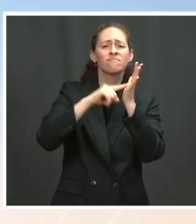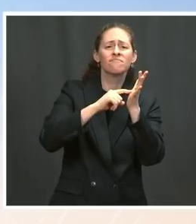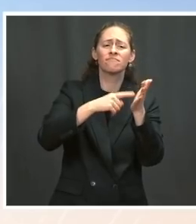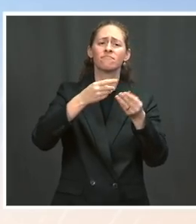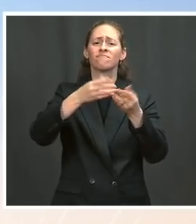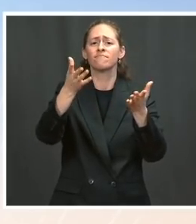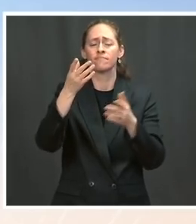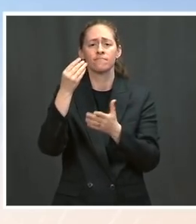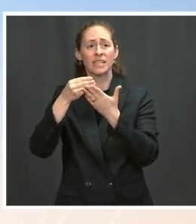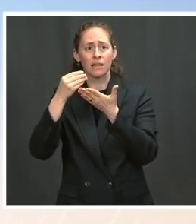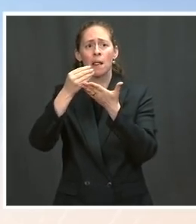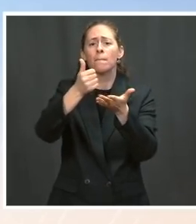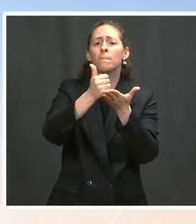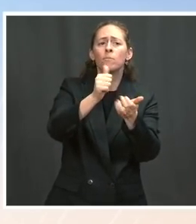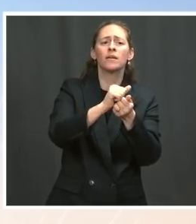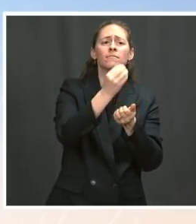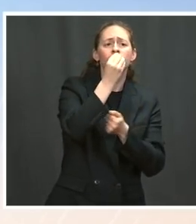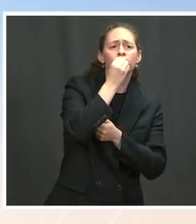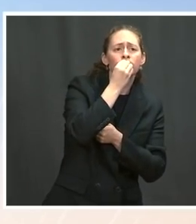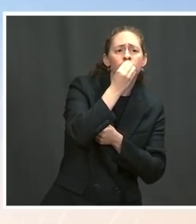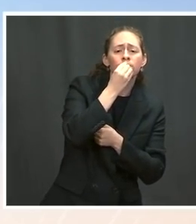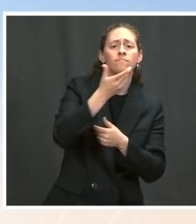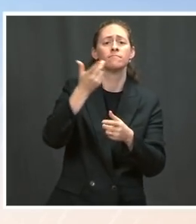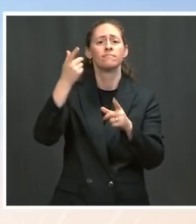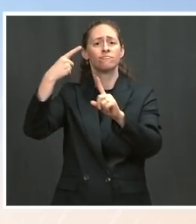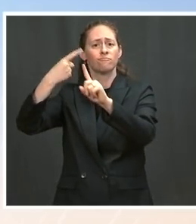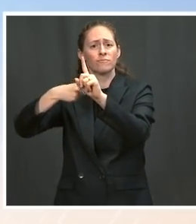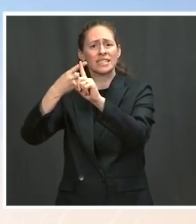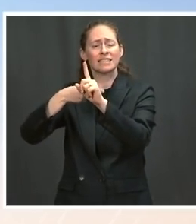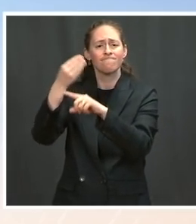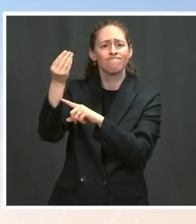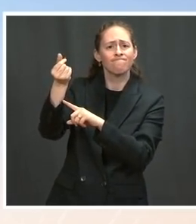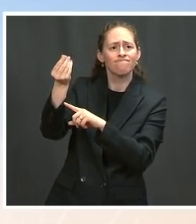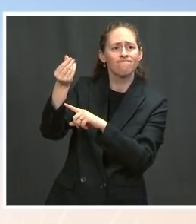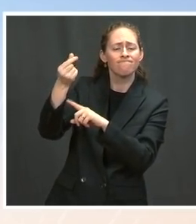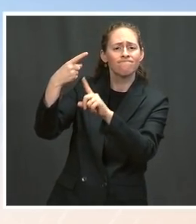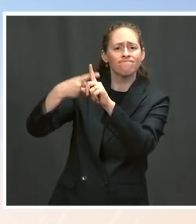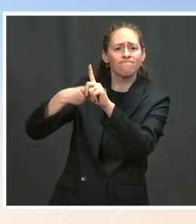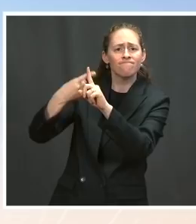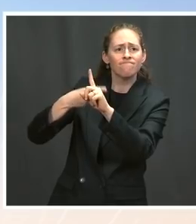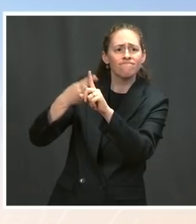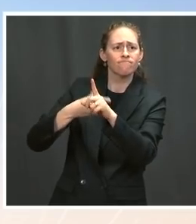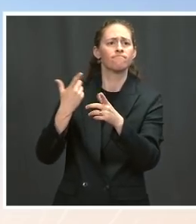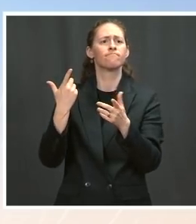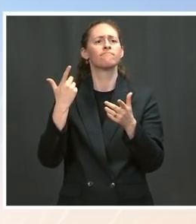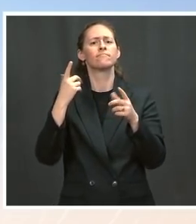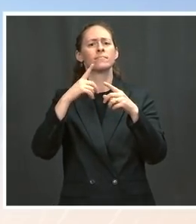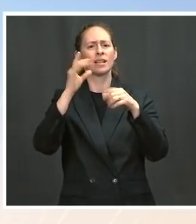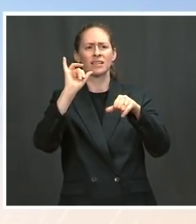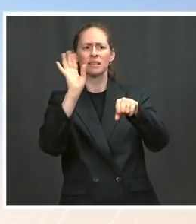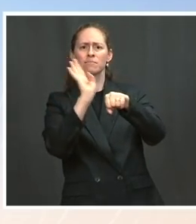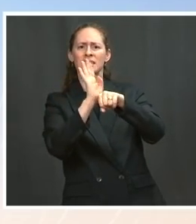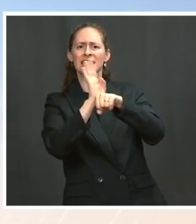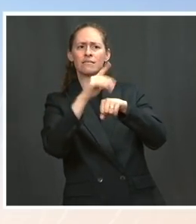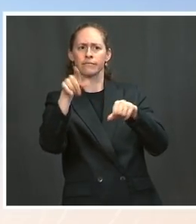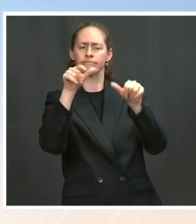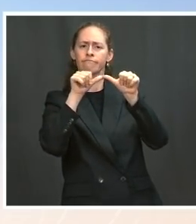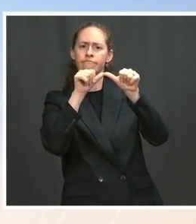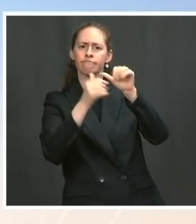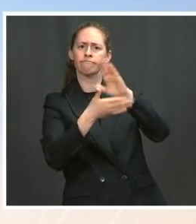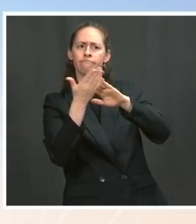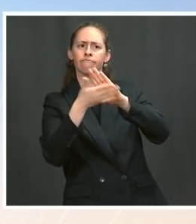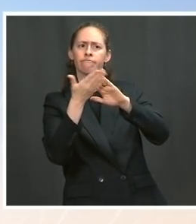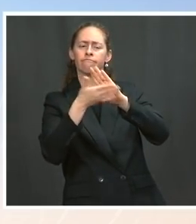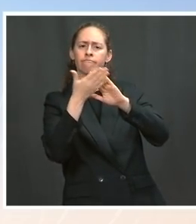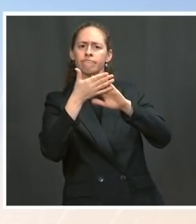for those at risk of eviction, and a lifeline for businesses on the brink. We knew it would be a